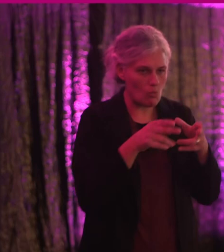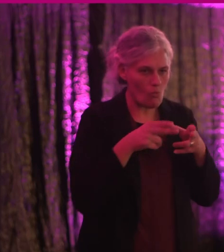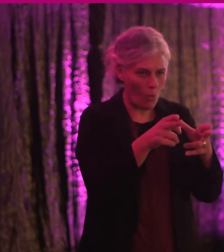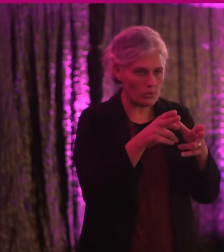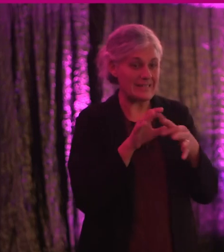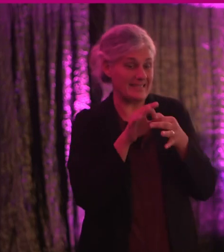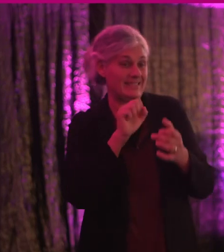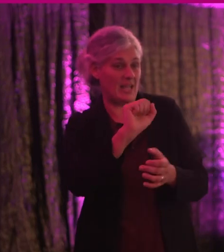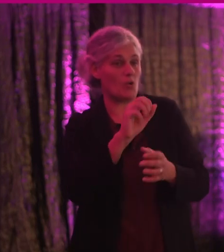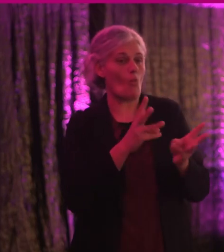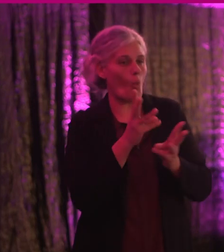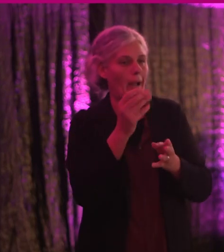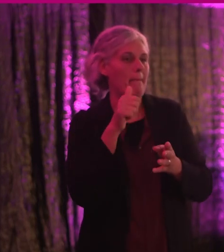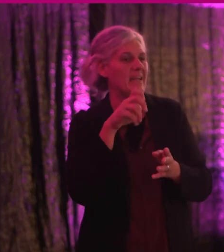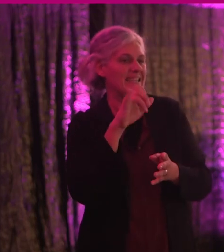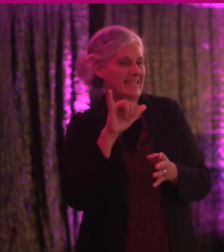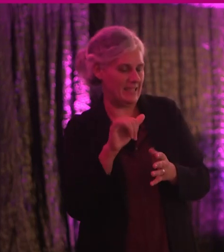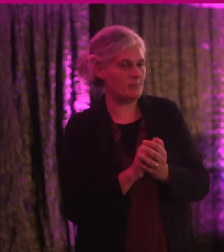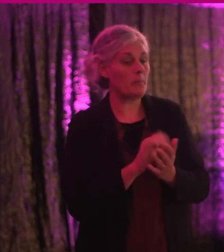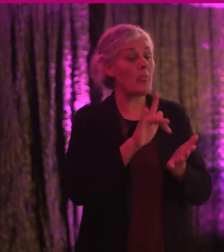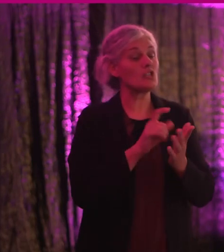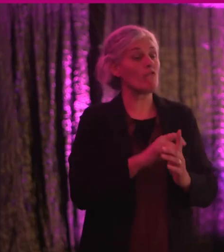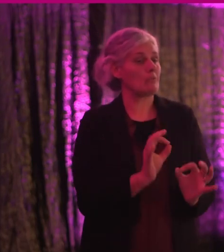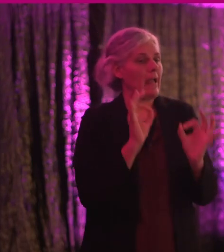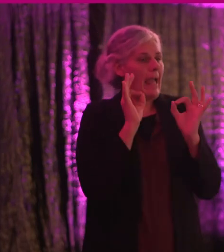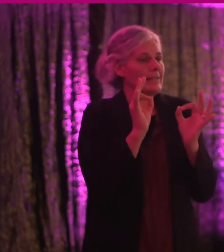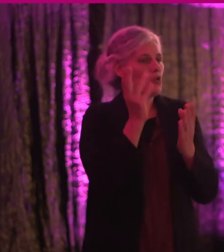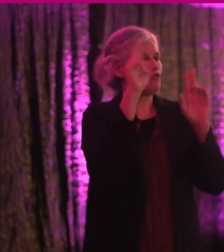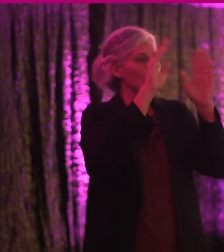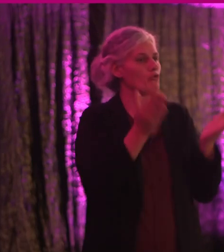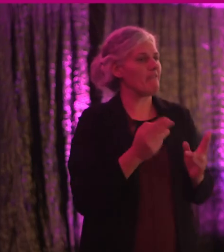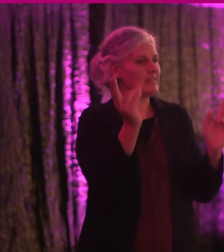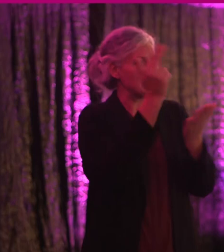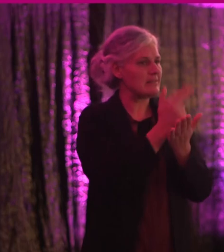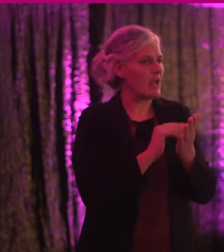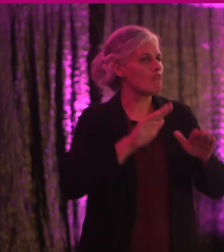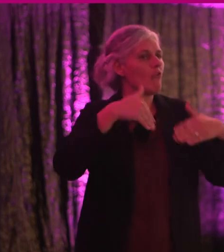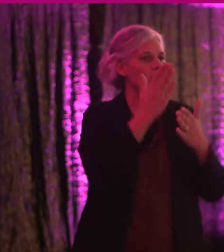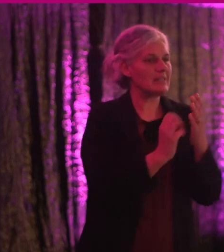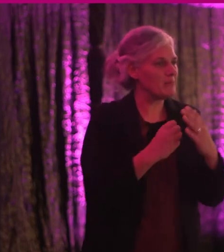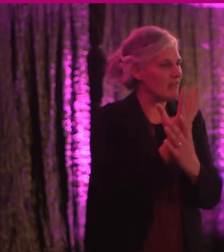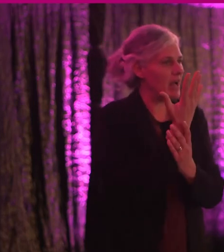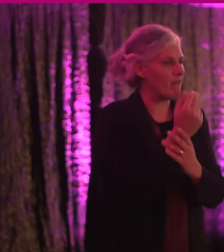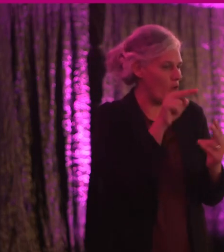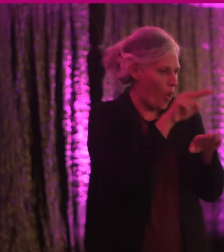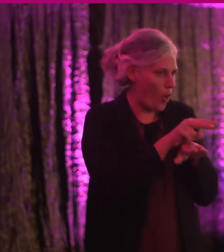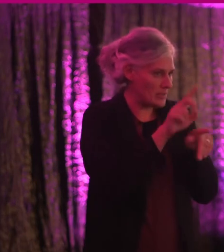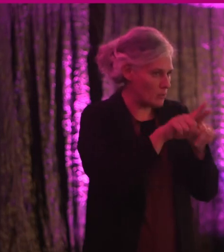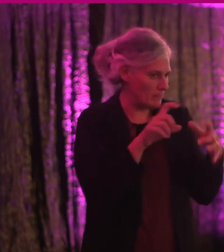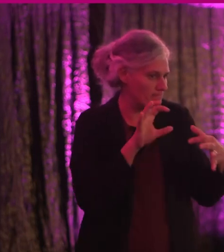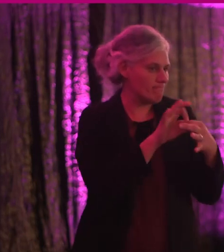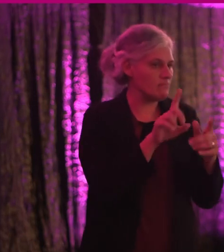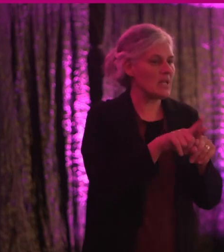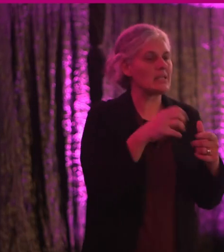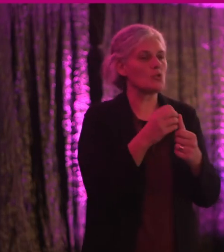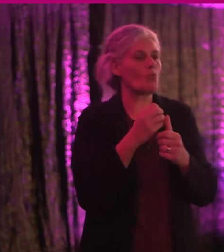to its walkability. The Centre for Excellence in Universal Design provided advice on the development of the audit tool, along with